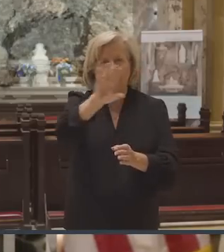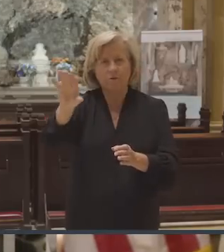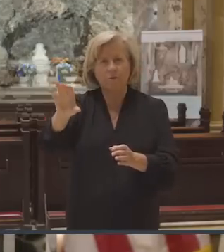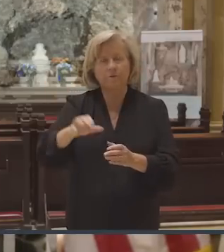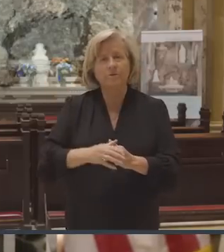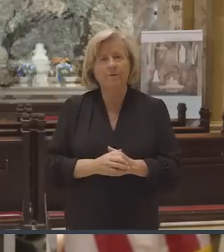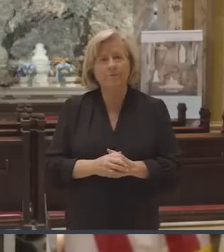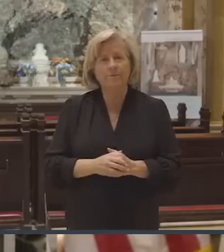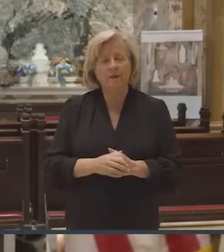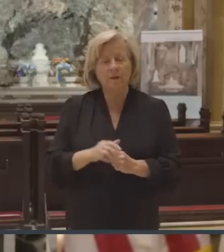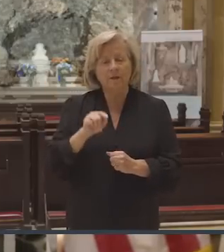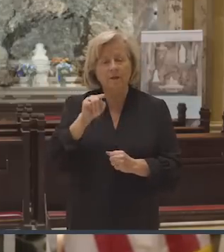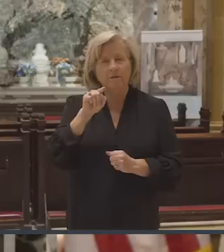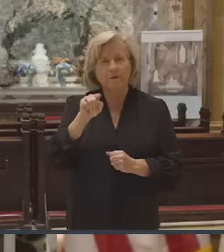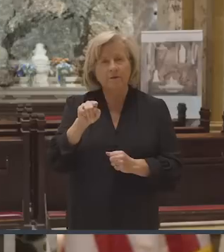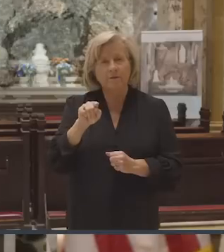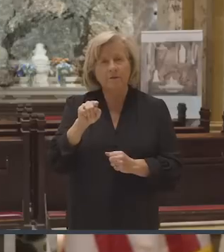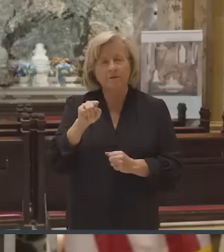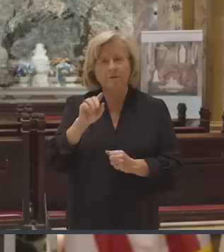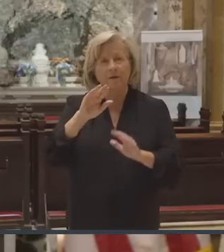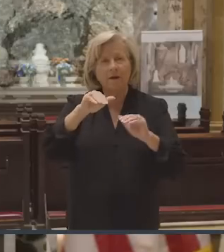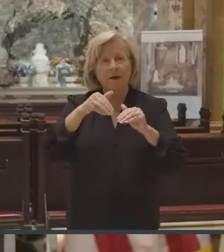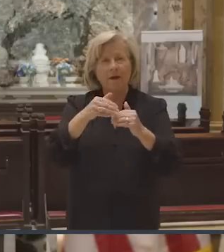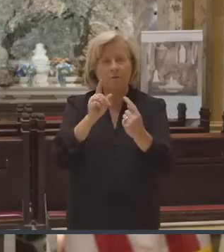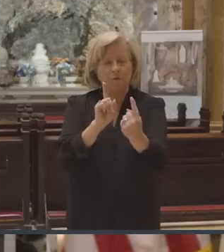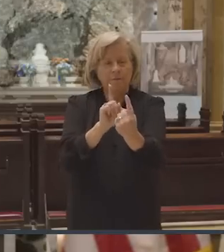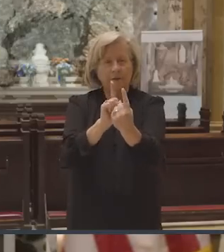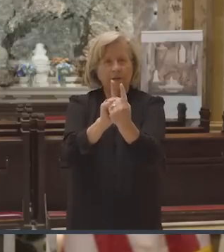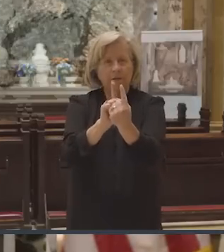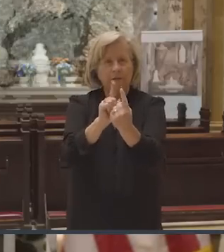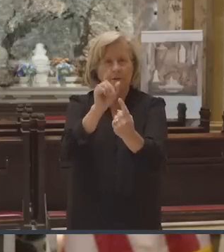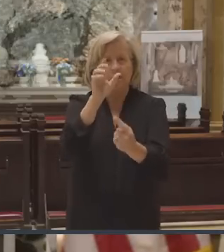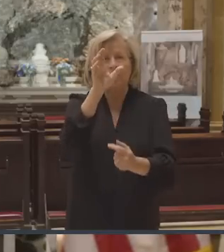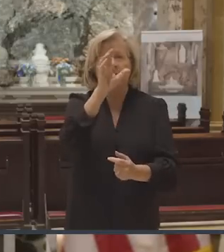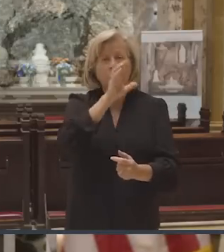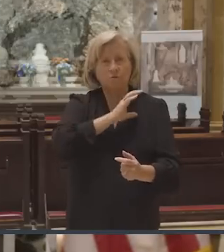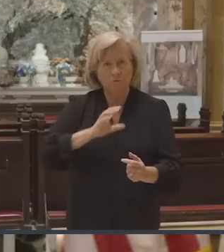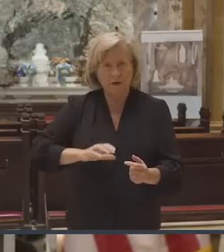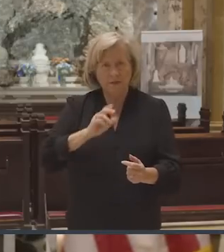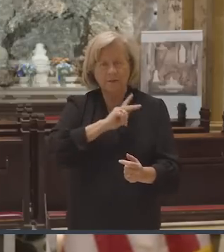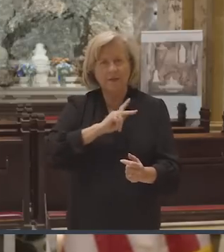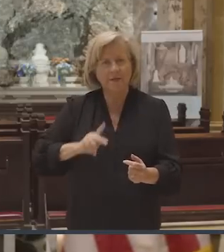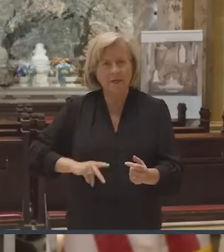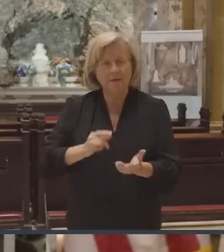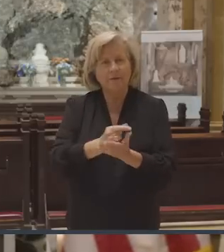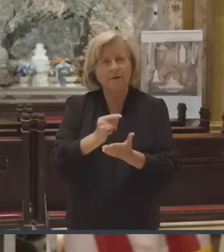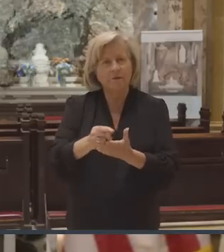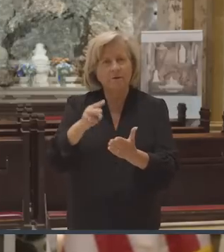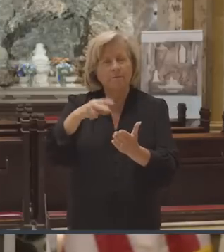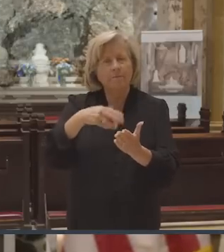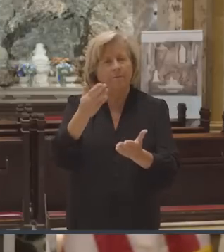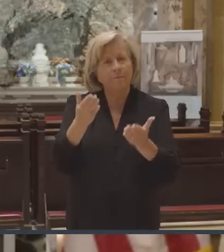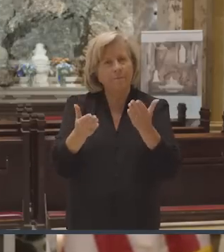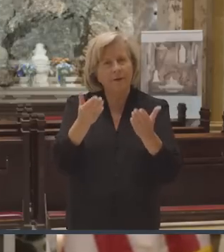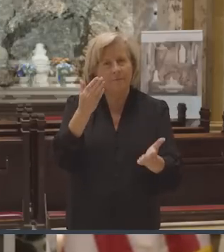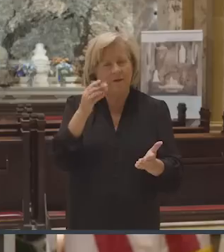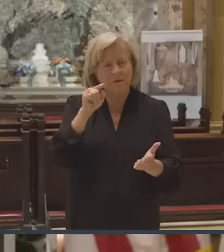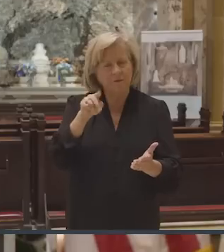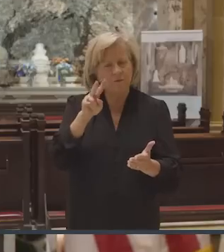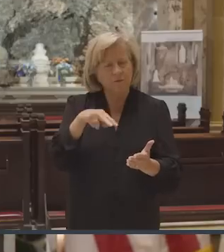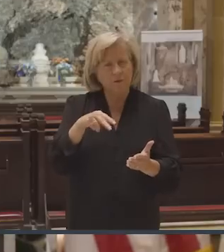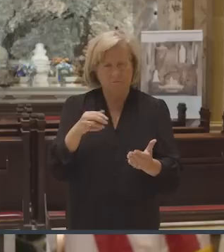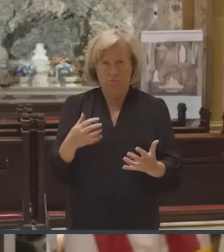This is where we encounter Christ the King in today's Gospel reading. In fact, this reading may hit us as a shock.